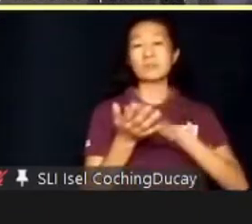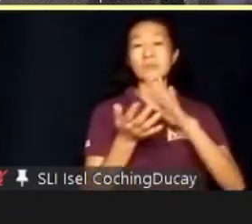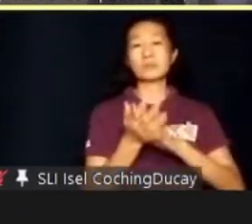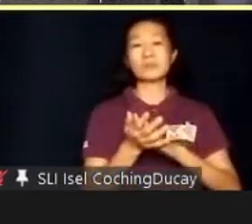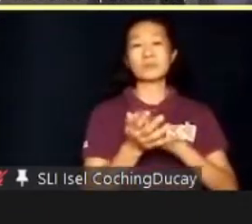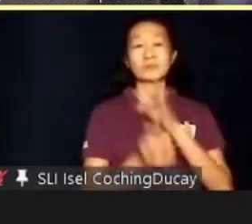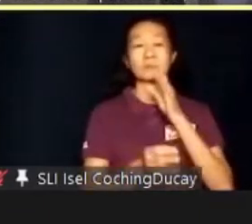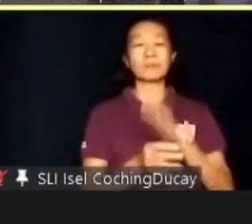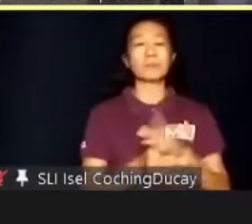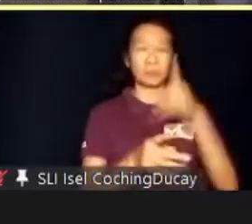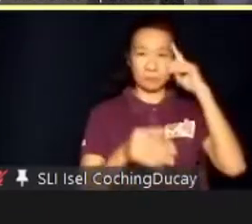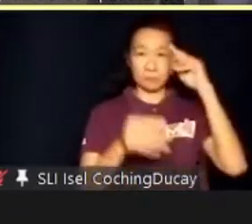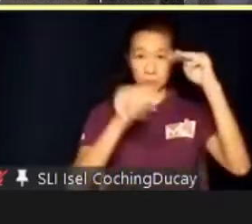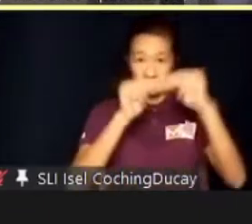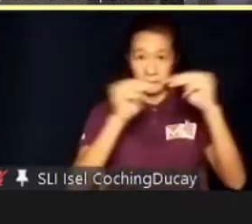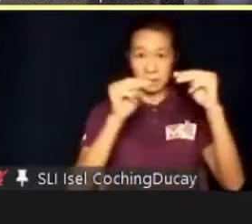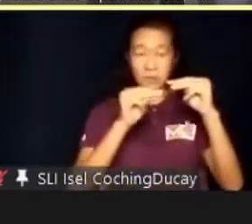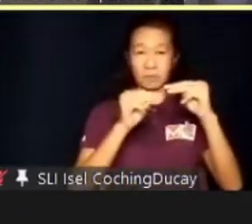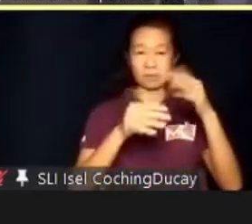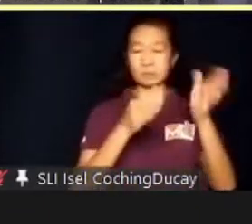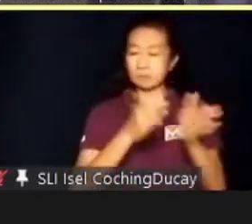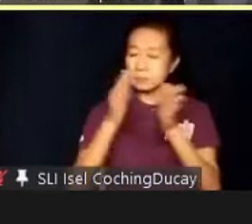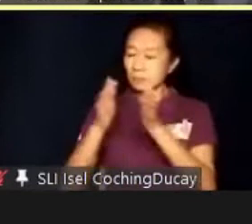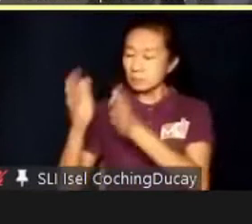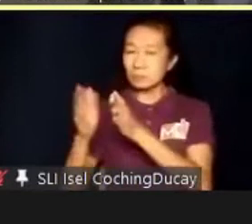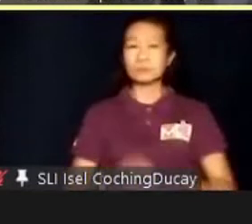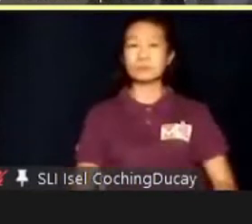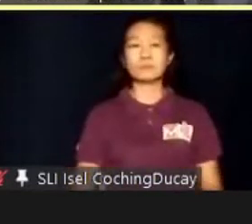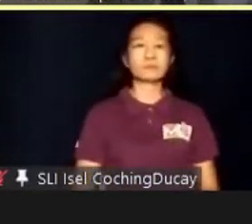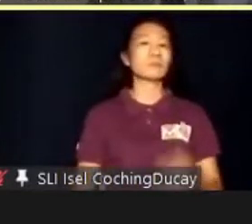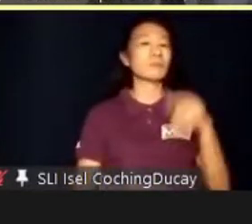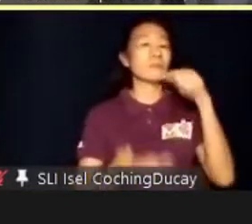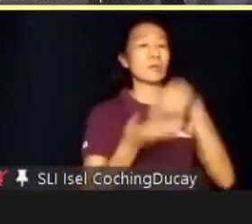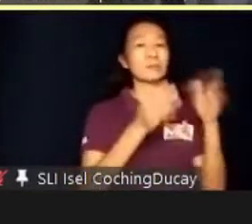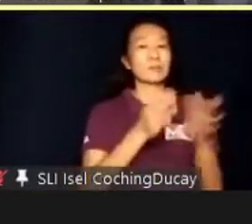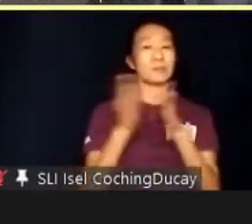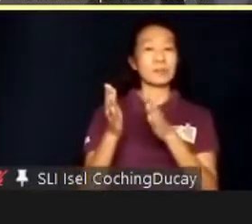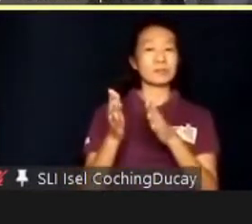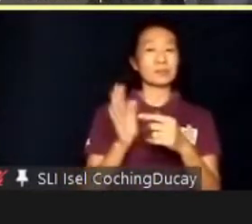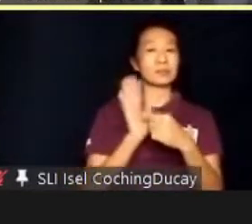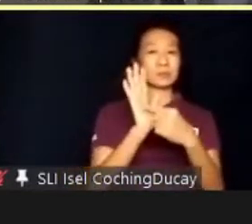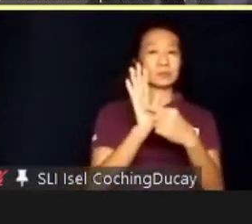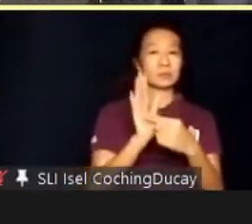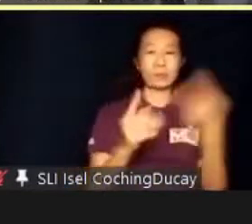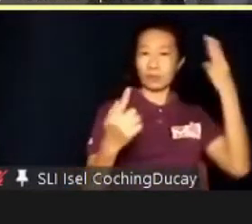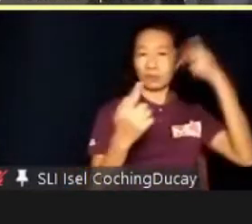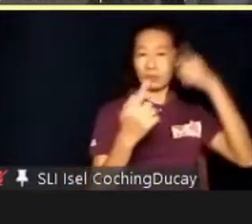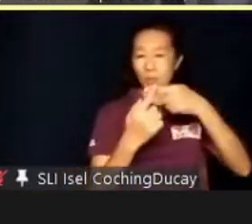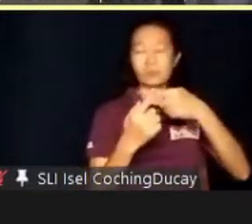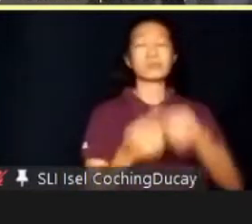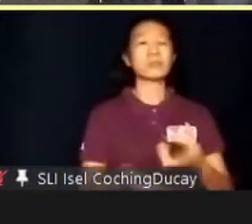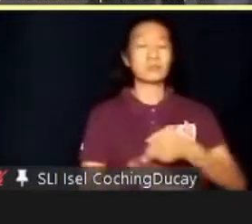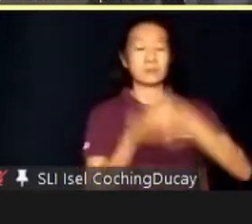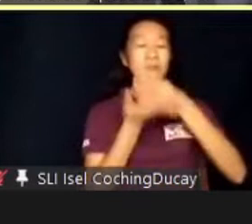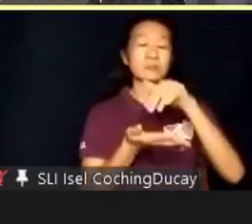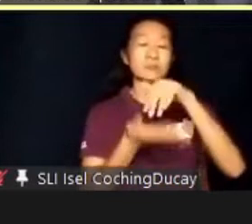to craft a transition education plan. This plan must reflect goals on helping the student learn